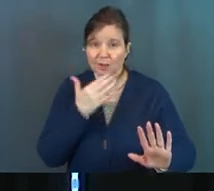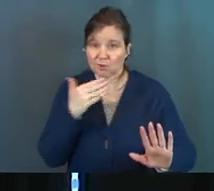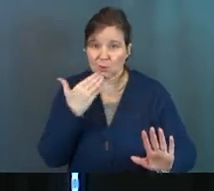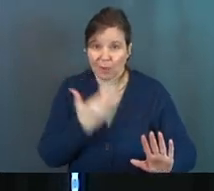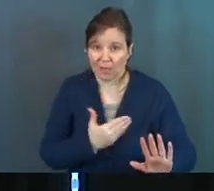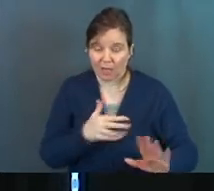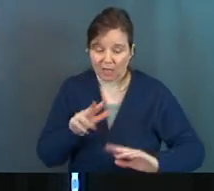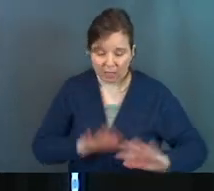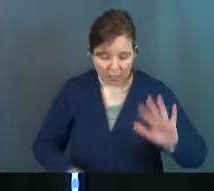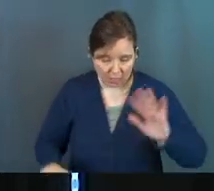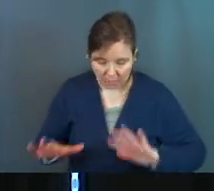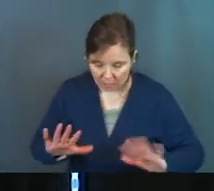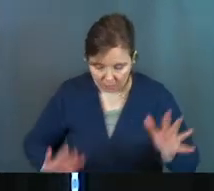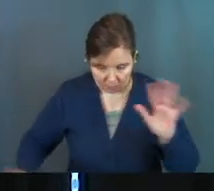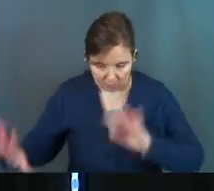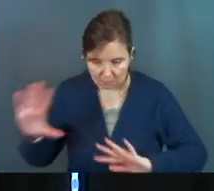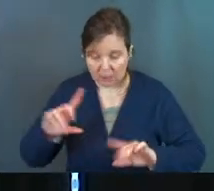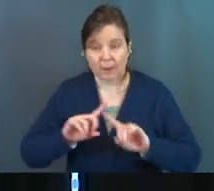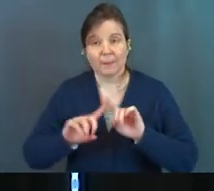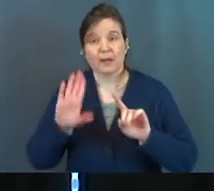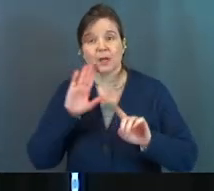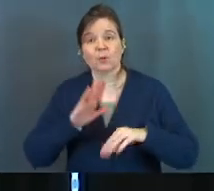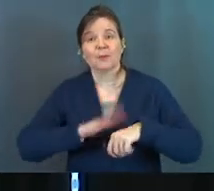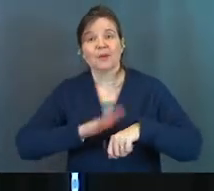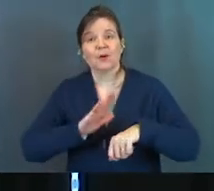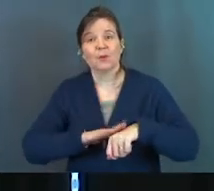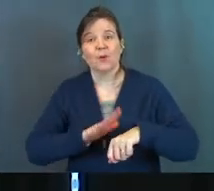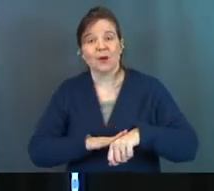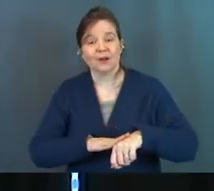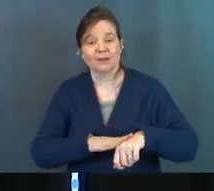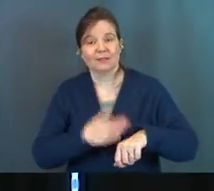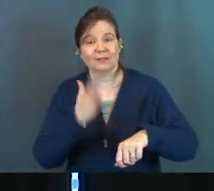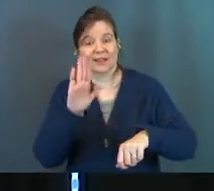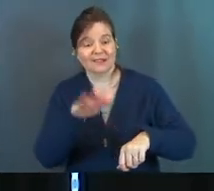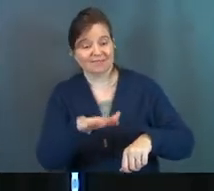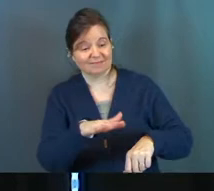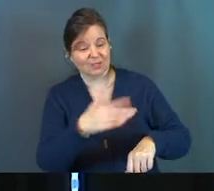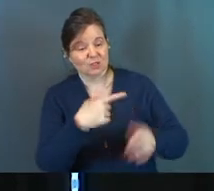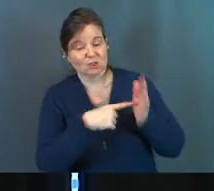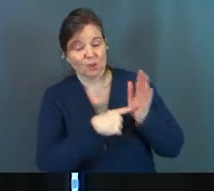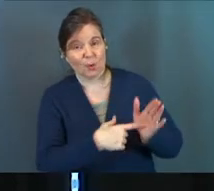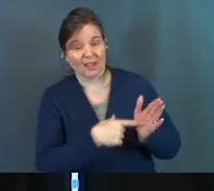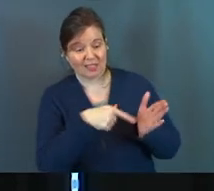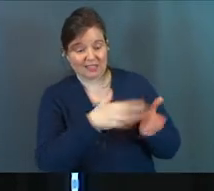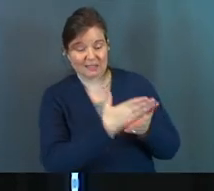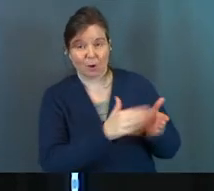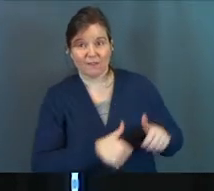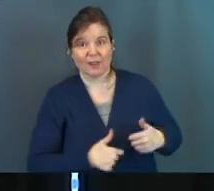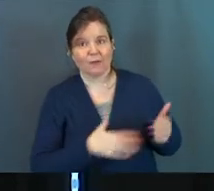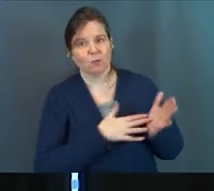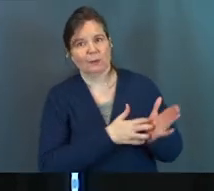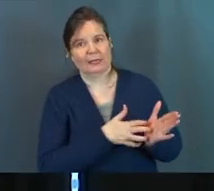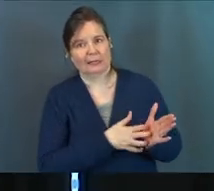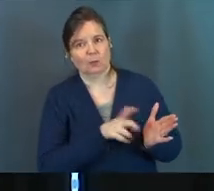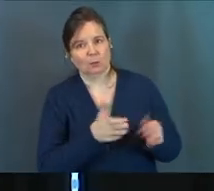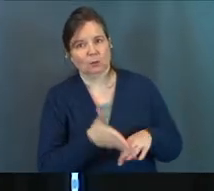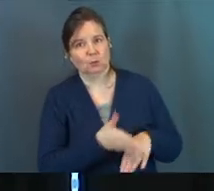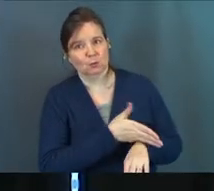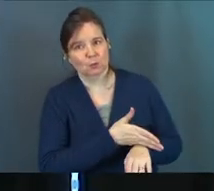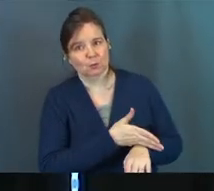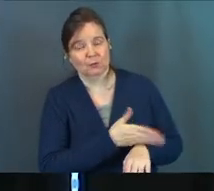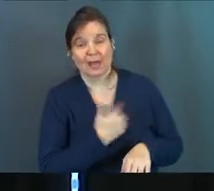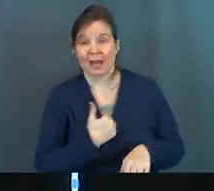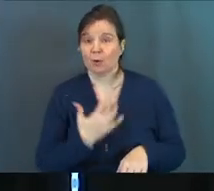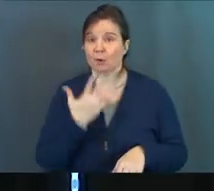so well, but it's going to be a warning that this is a weak part of our life that we need to work on. And I would